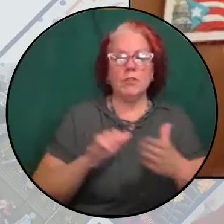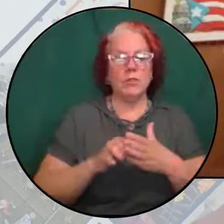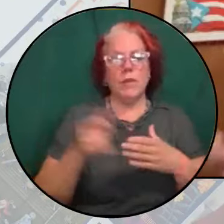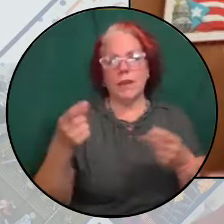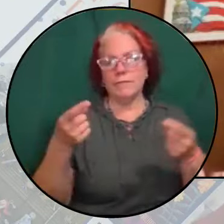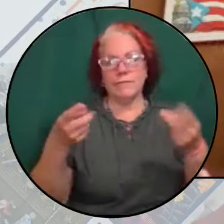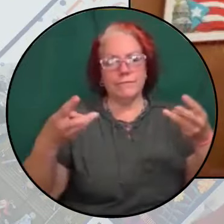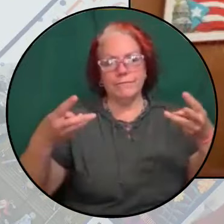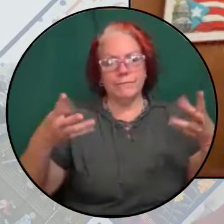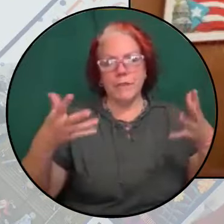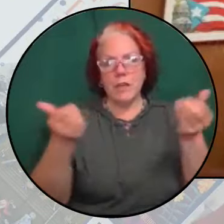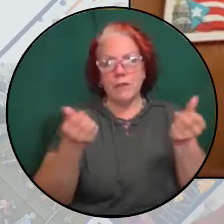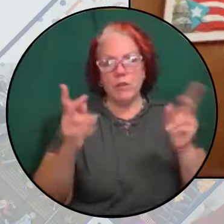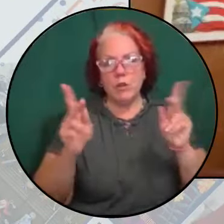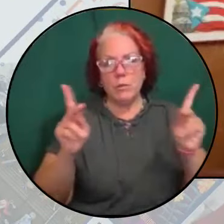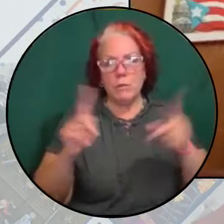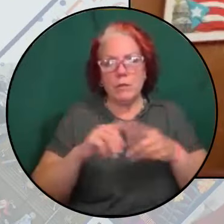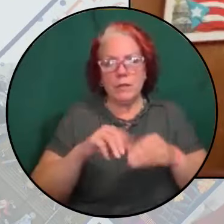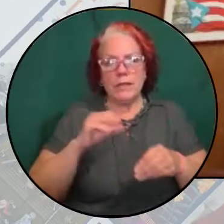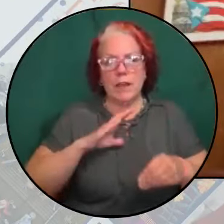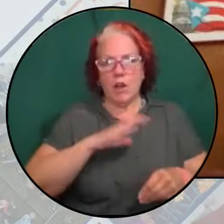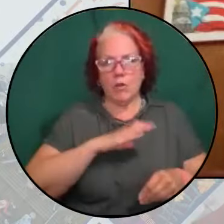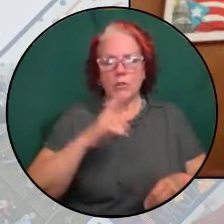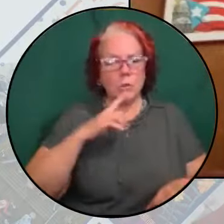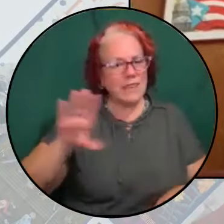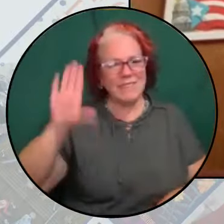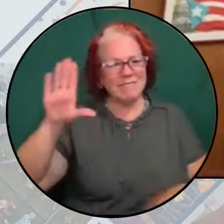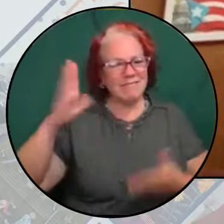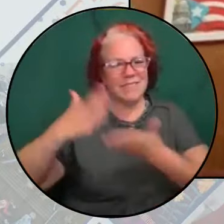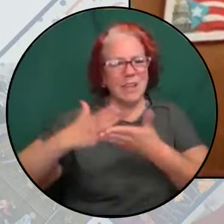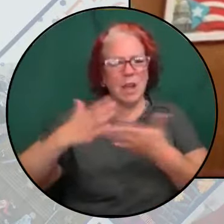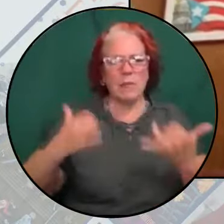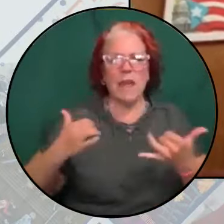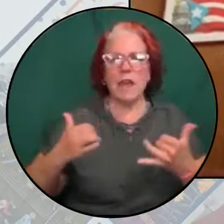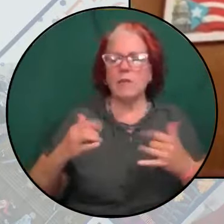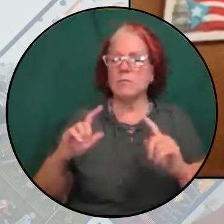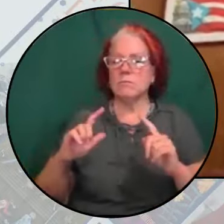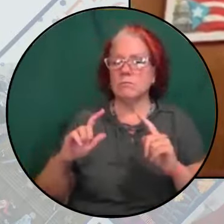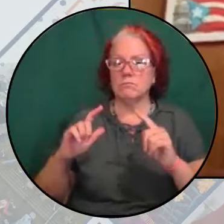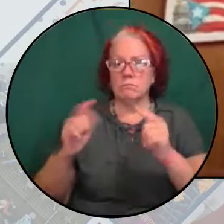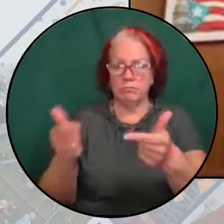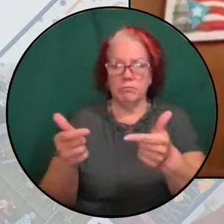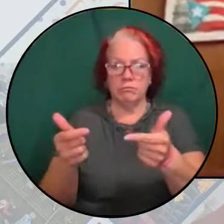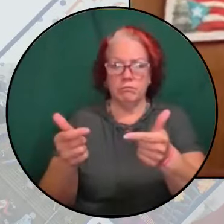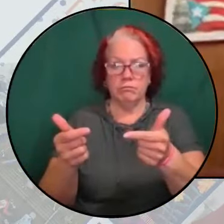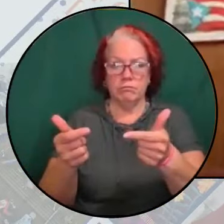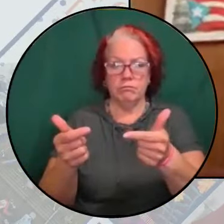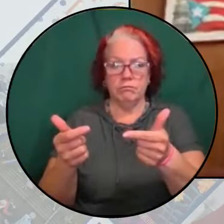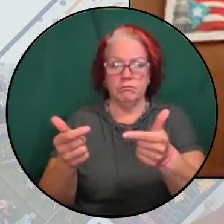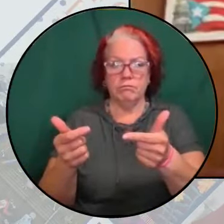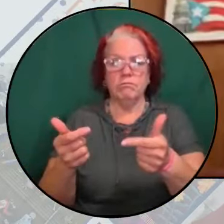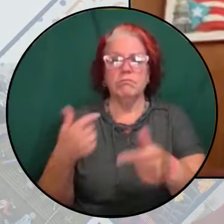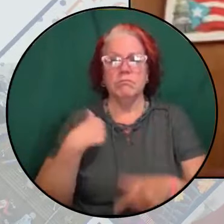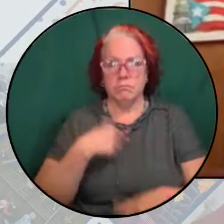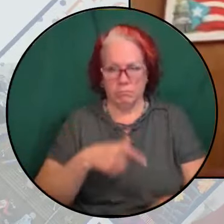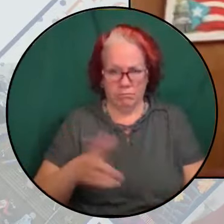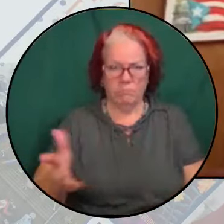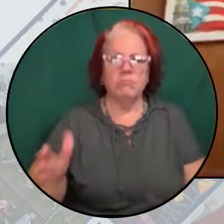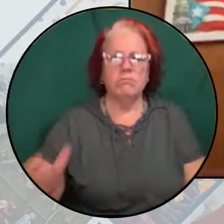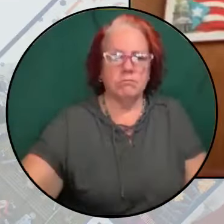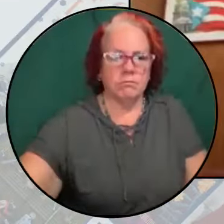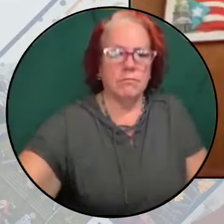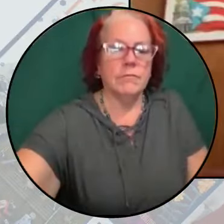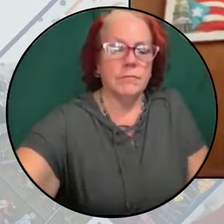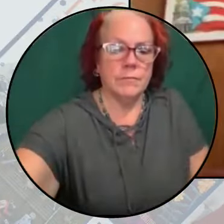hands, right? There are very few congressional leaders who have taken that bold stance. We need to make calls. We need to email. We need to visit